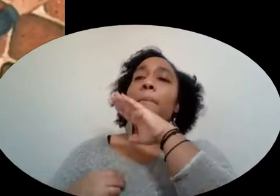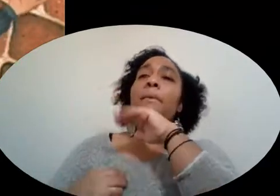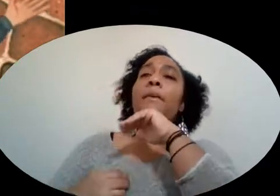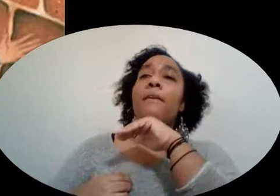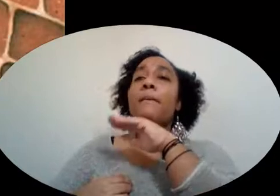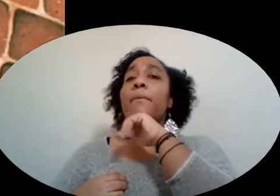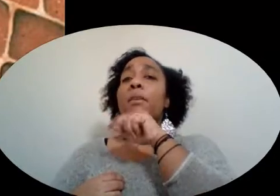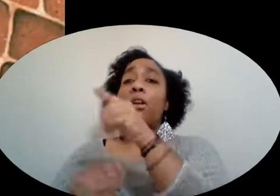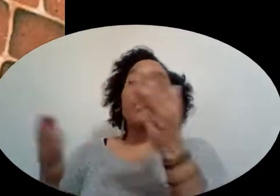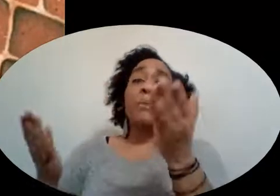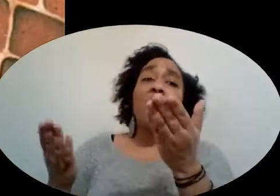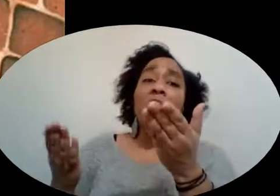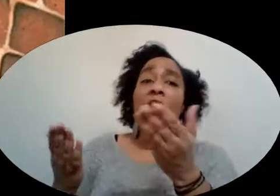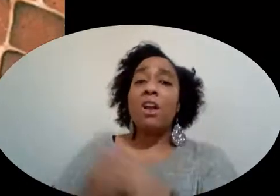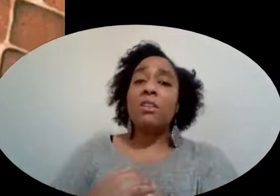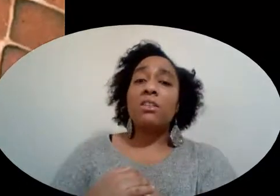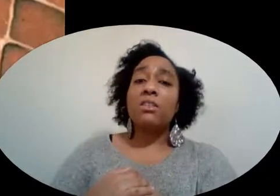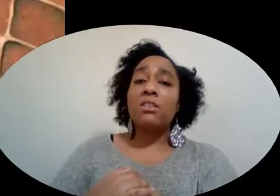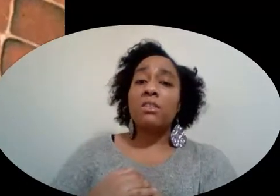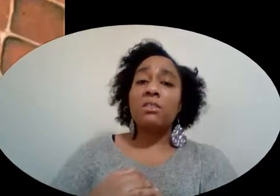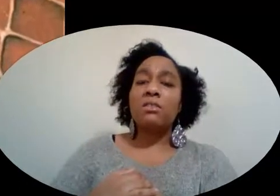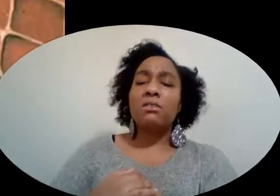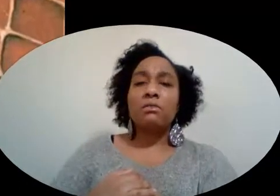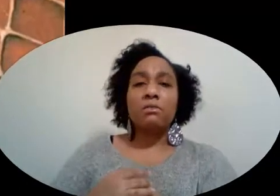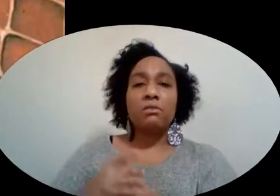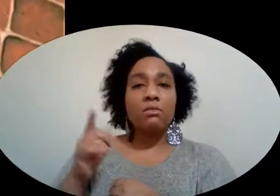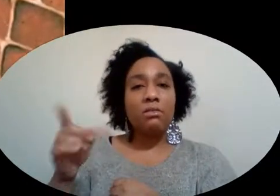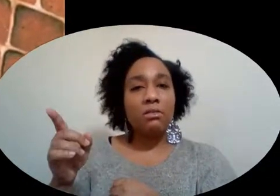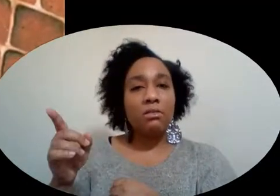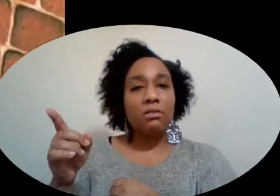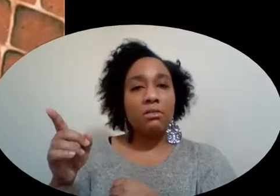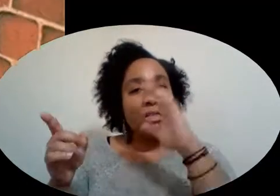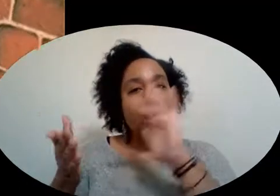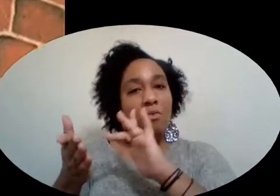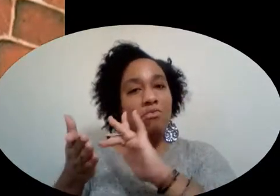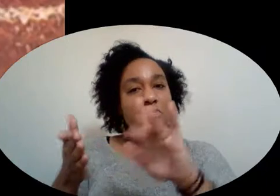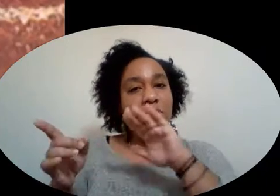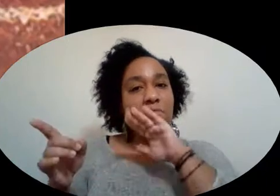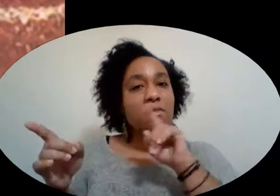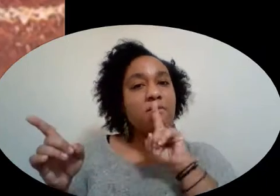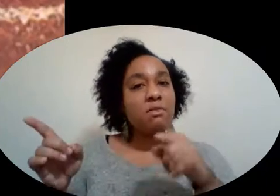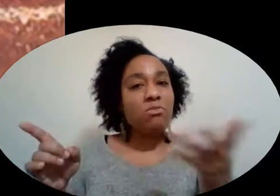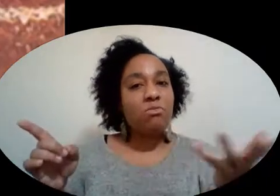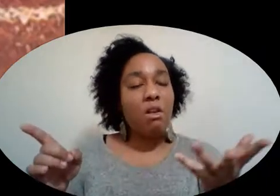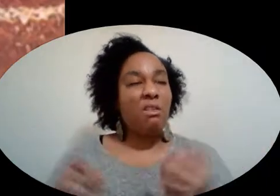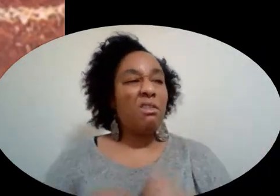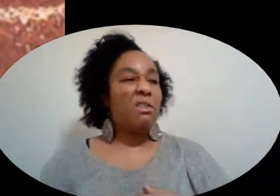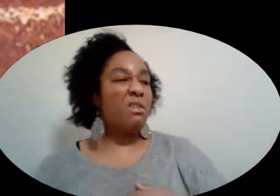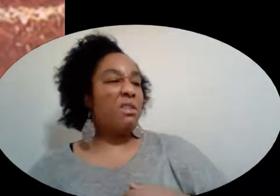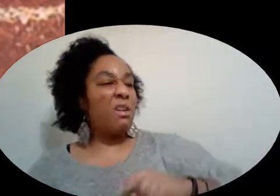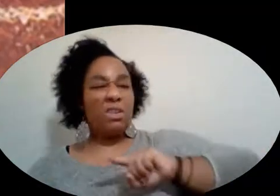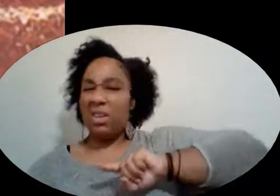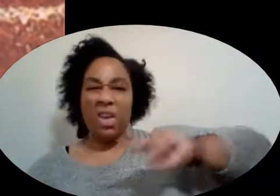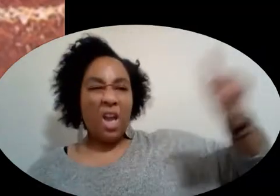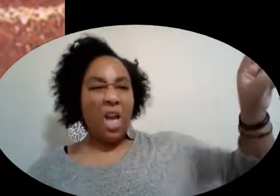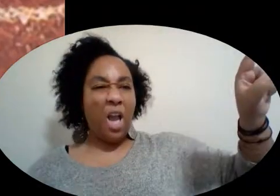Mr. Pig, are you in? And do you know But that rude little porker answered Get out of here,